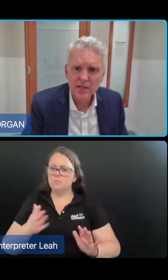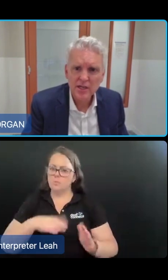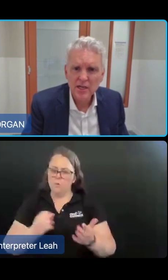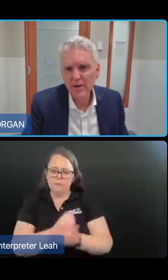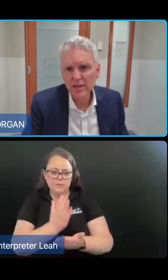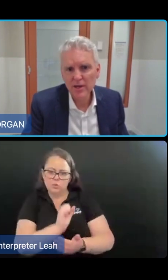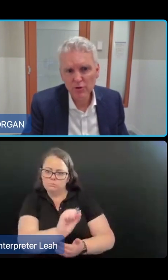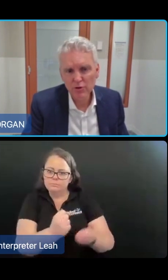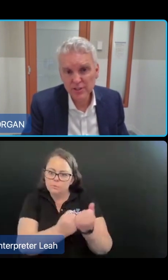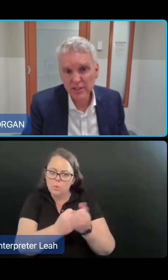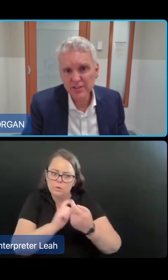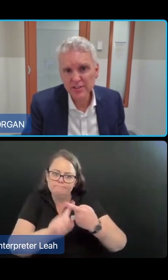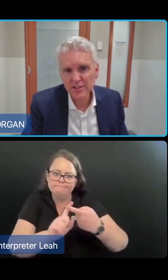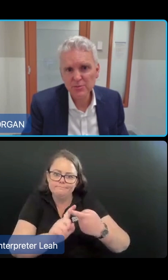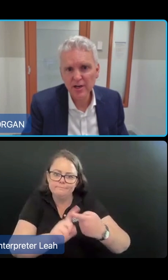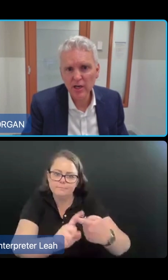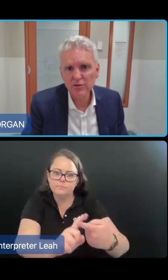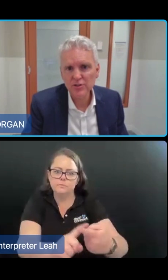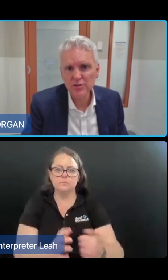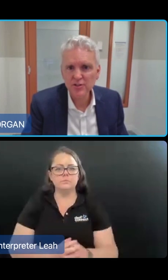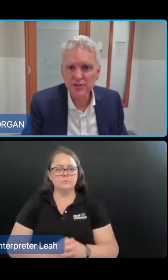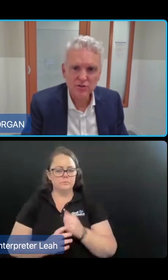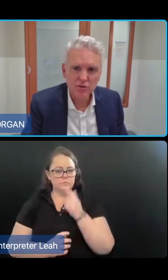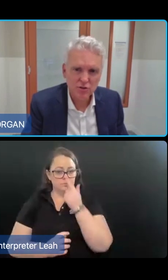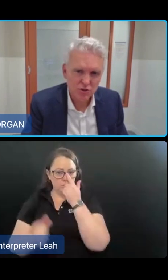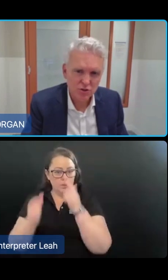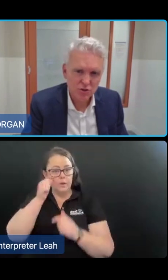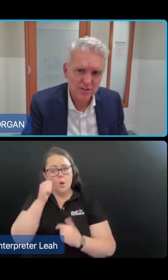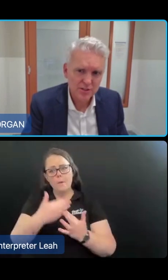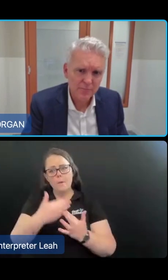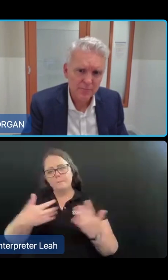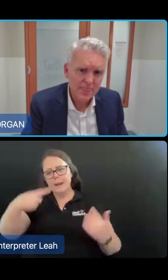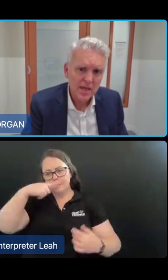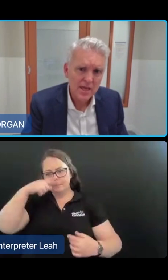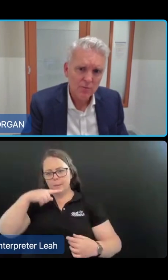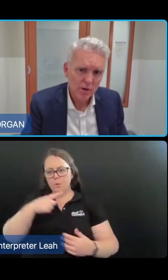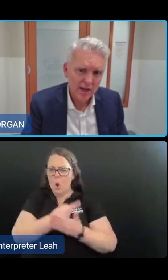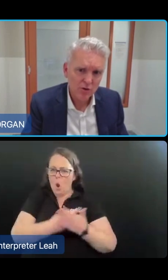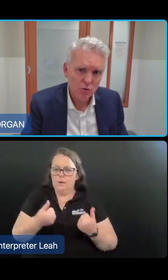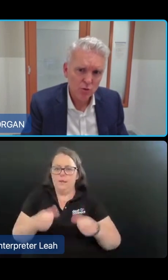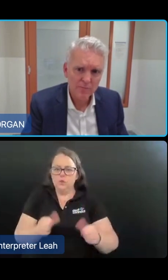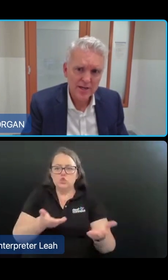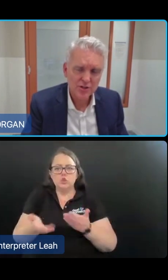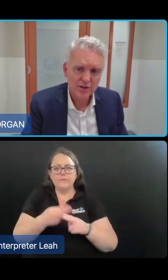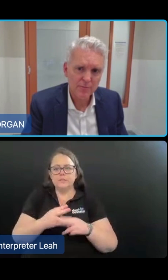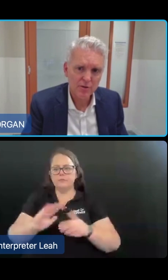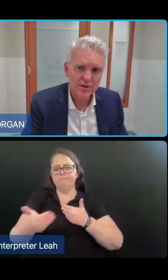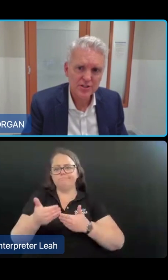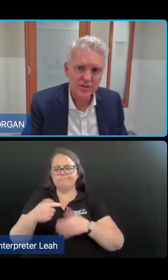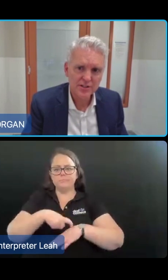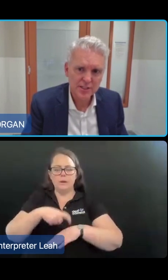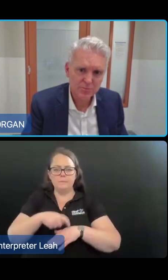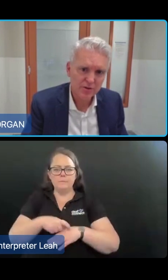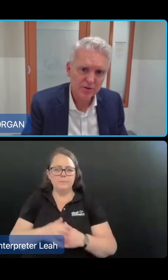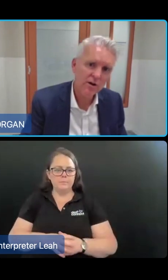And we know many people using the CHSP only use services on a sort of short term basis. While we have good information from the